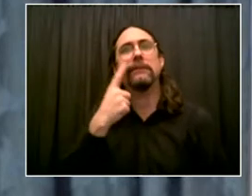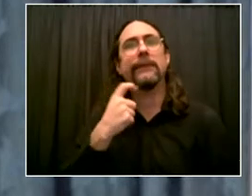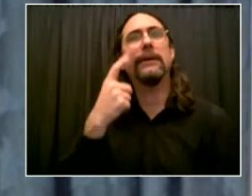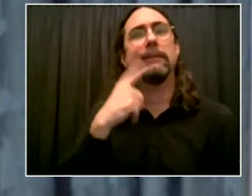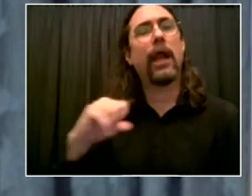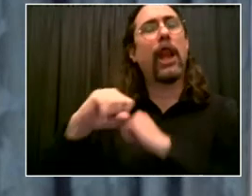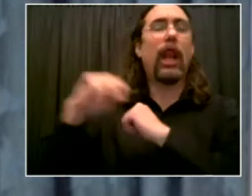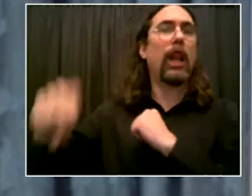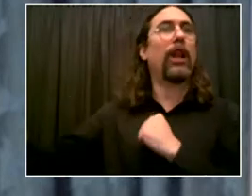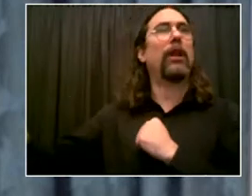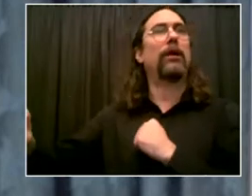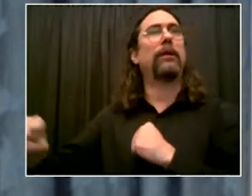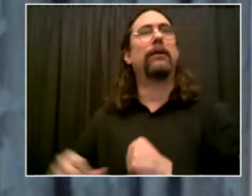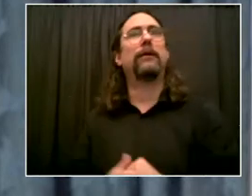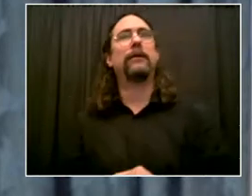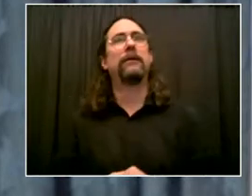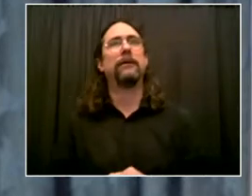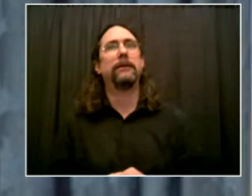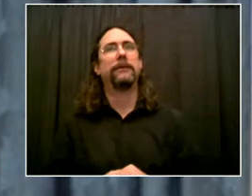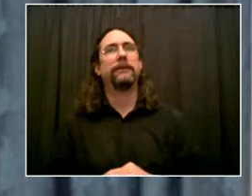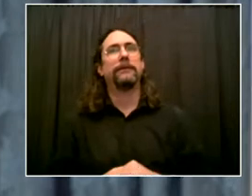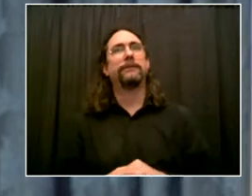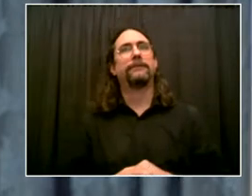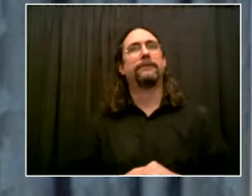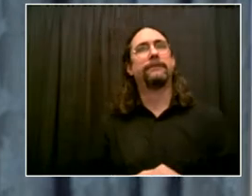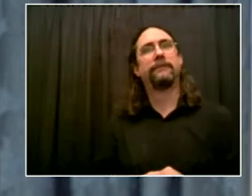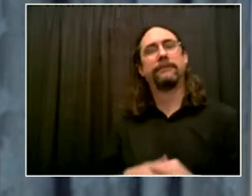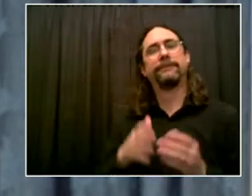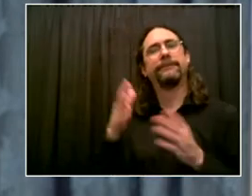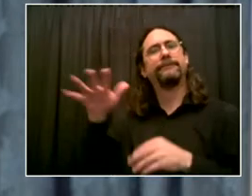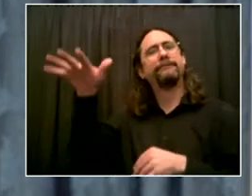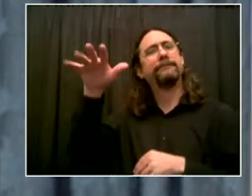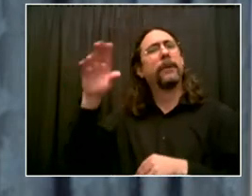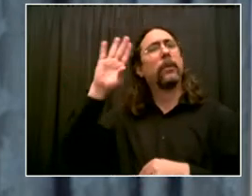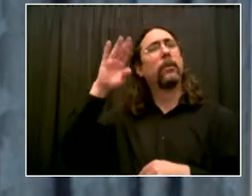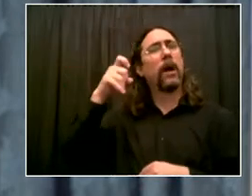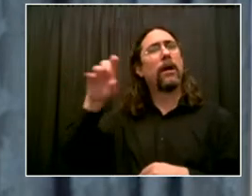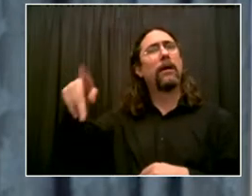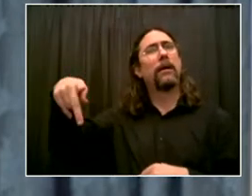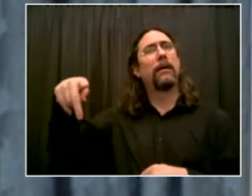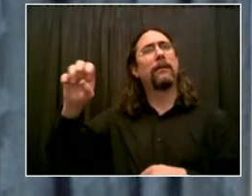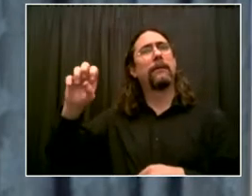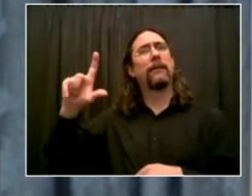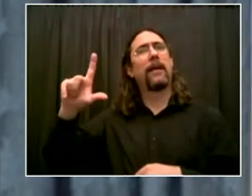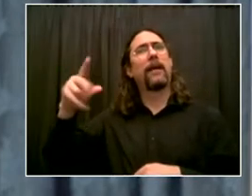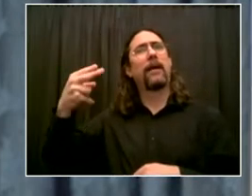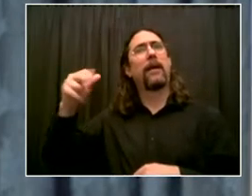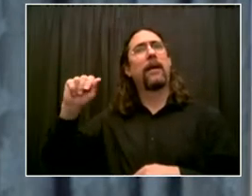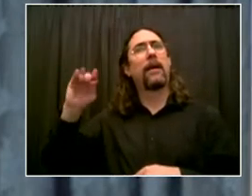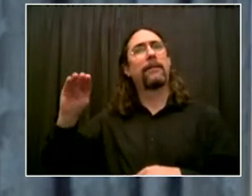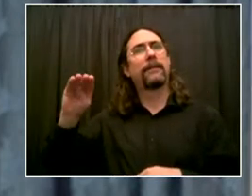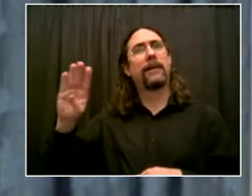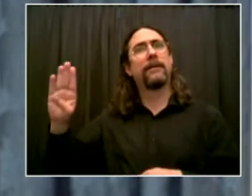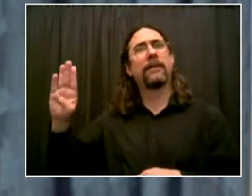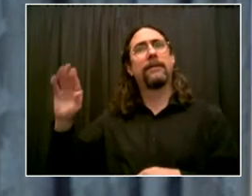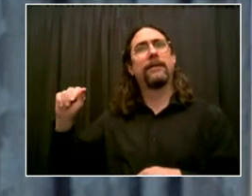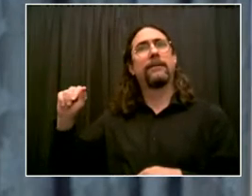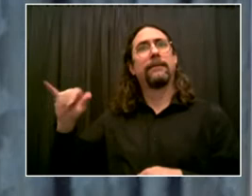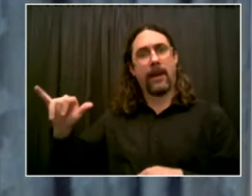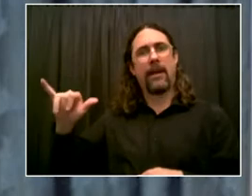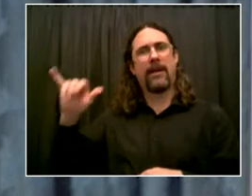We also have new and improved bus lanes in Manhattan, Queens, and Staten Island. New red paint, markings, signals improvements,